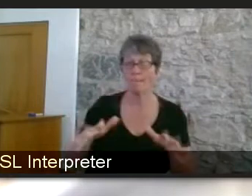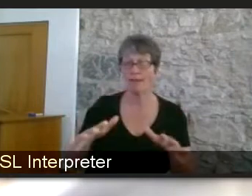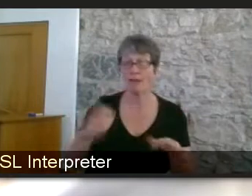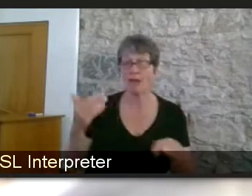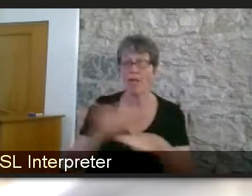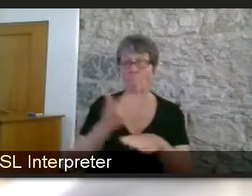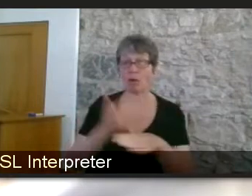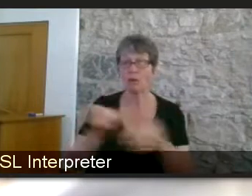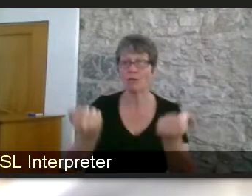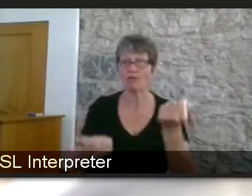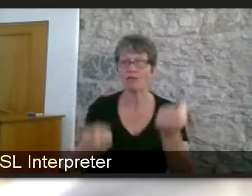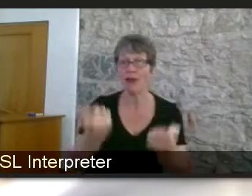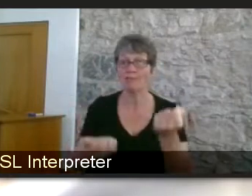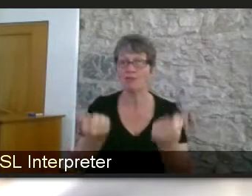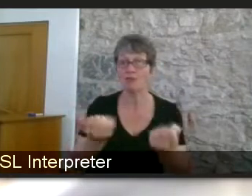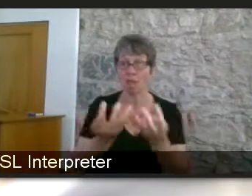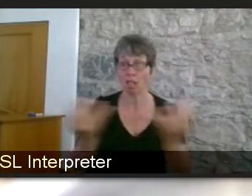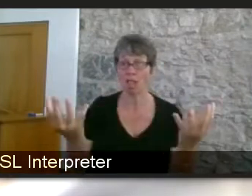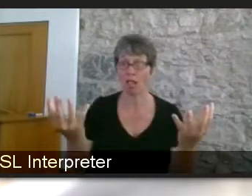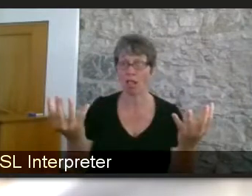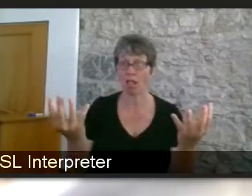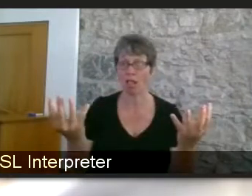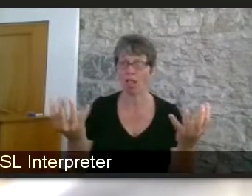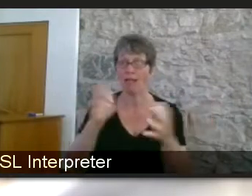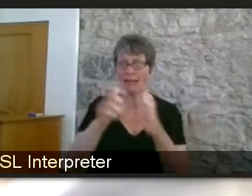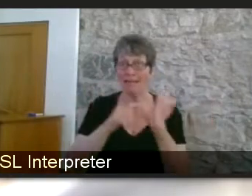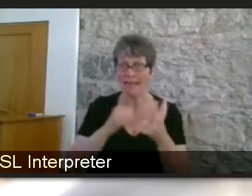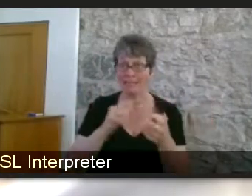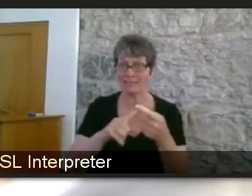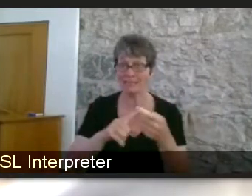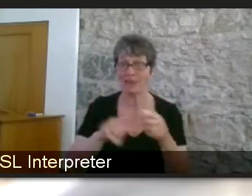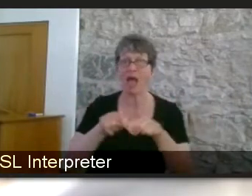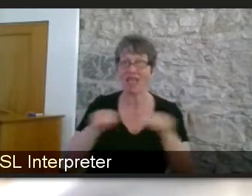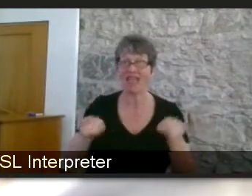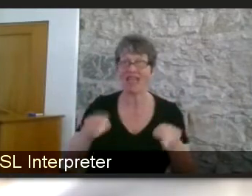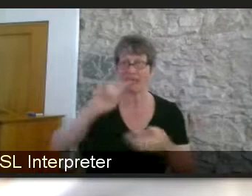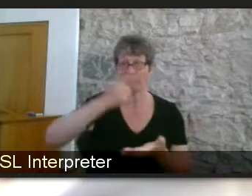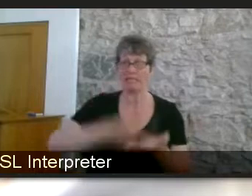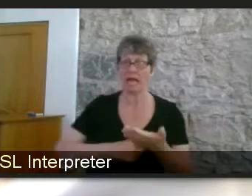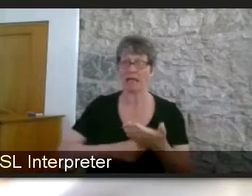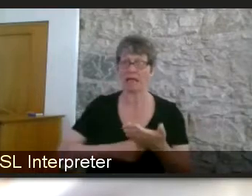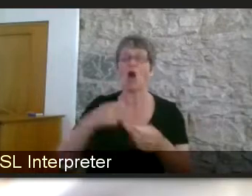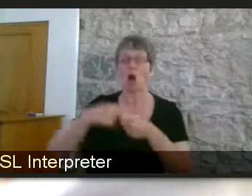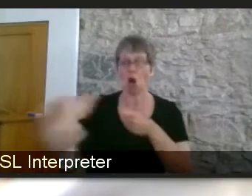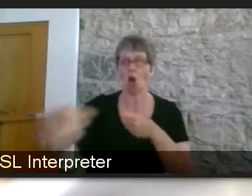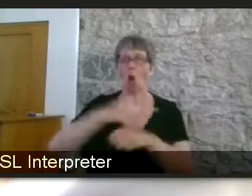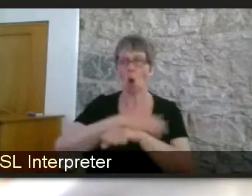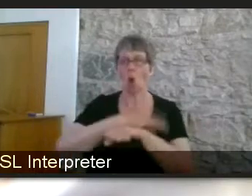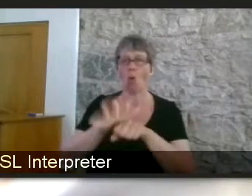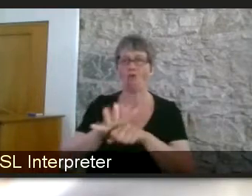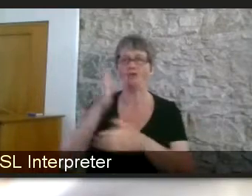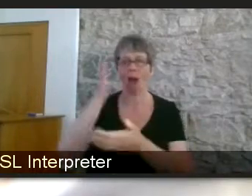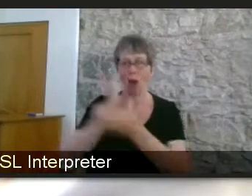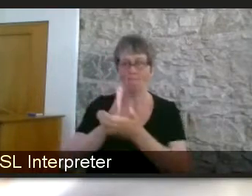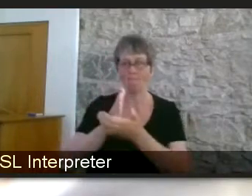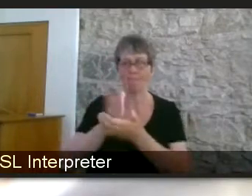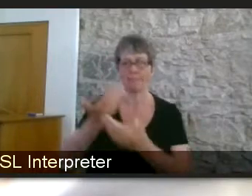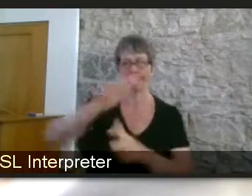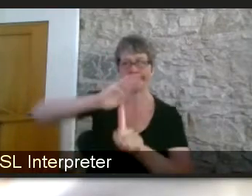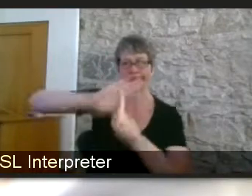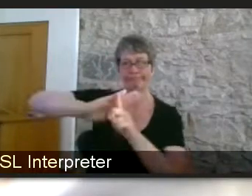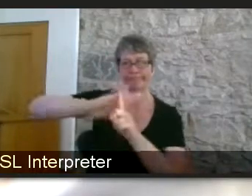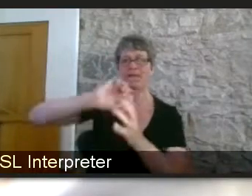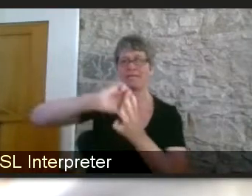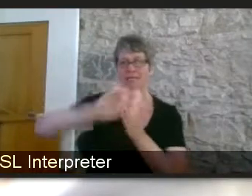it's an extremely important one determined that long covered was a disability under the disability